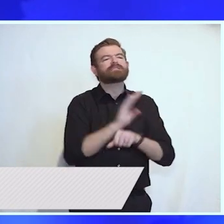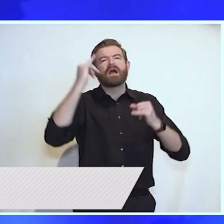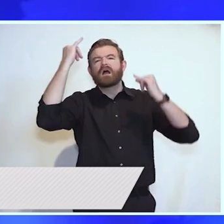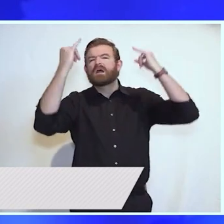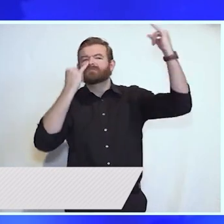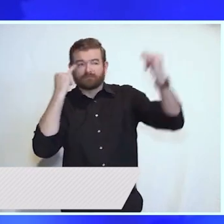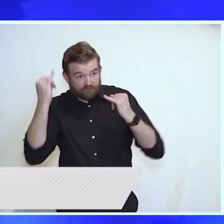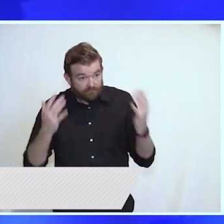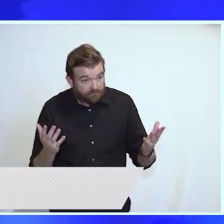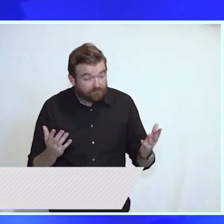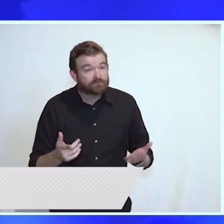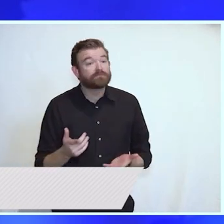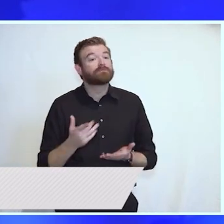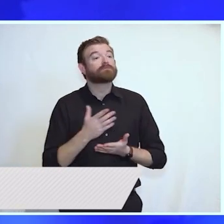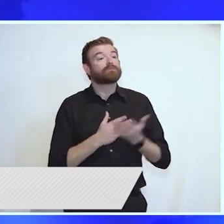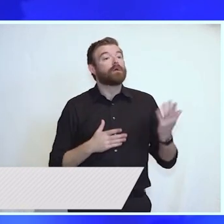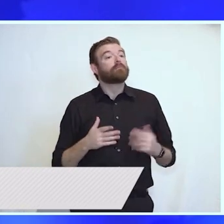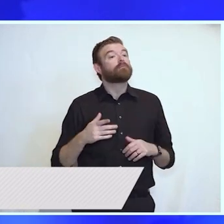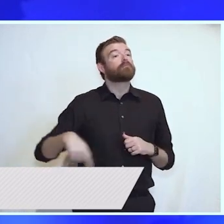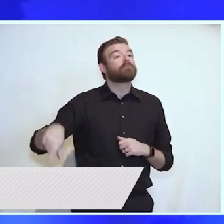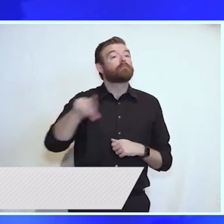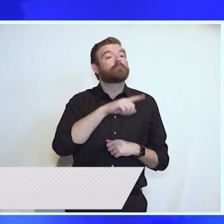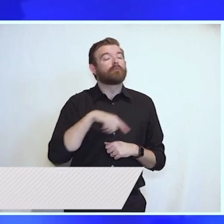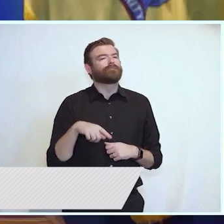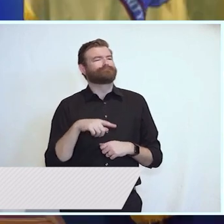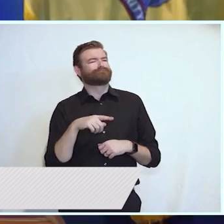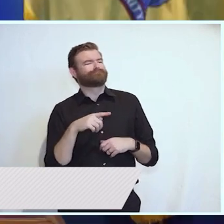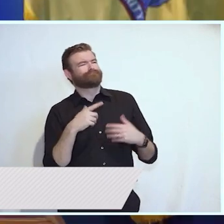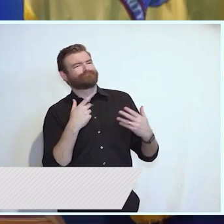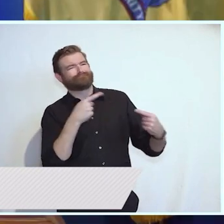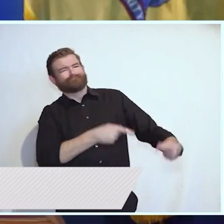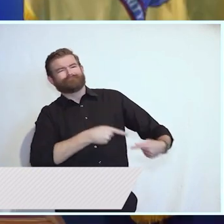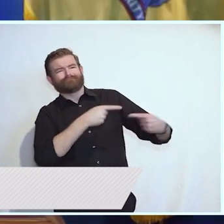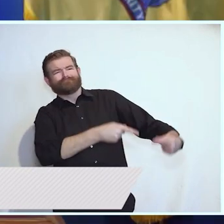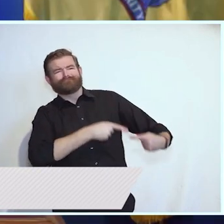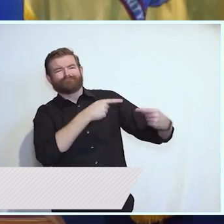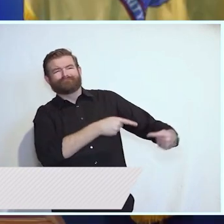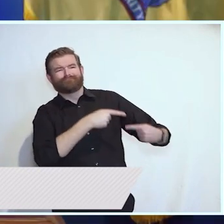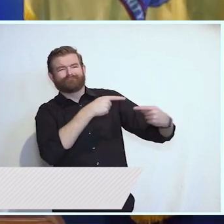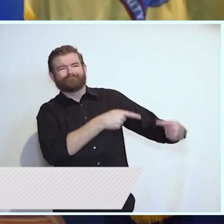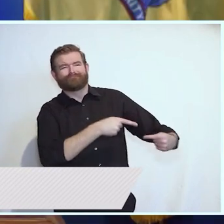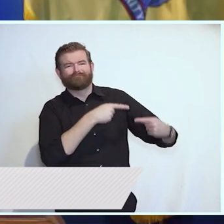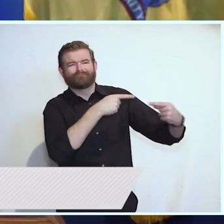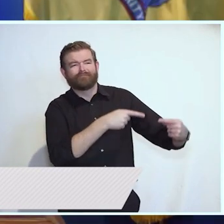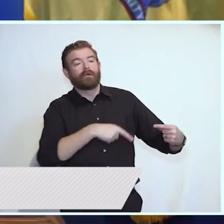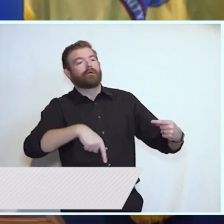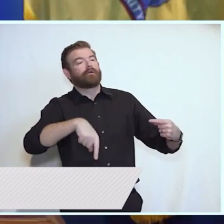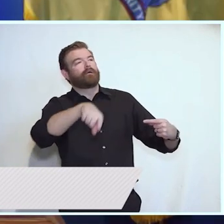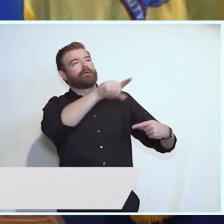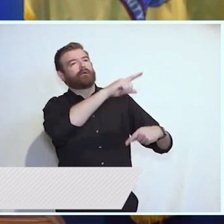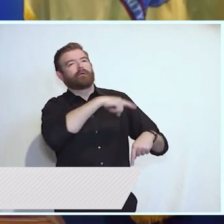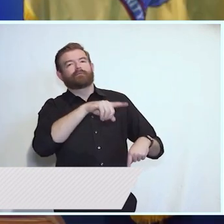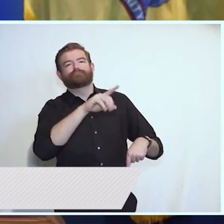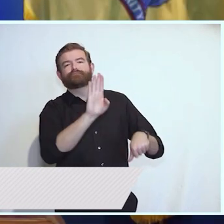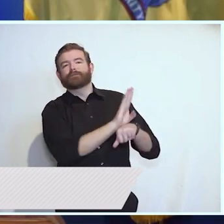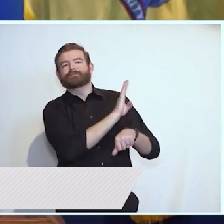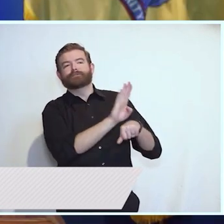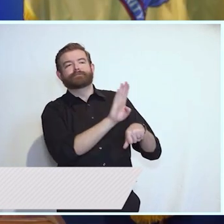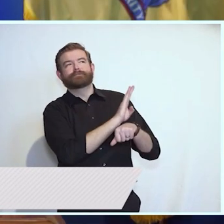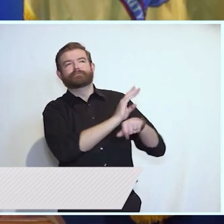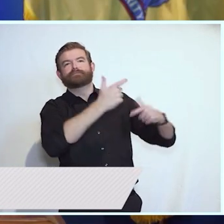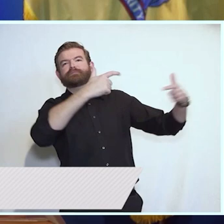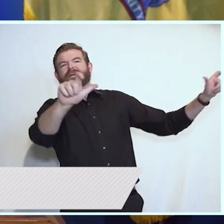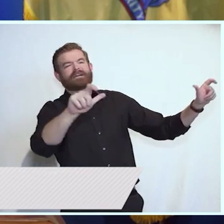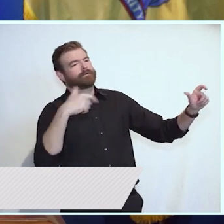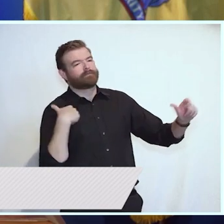board tables just as they do around kitchen tables. Others, however, are coming to New Jersey because they know that right here